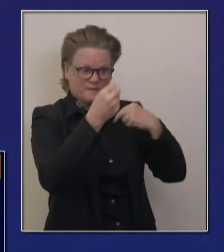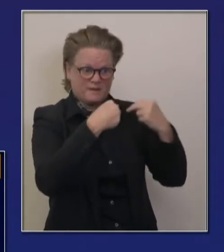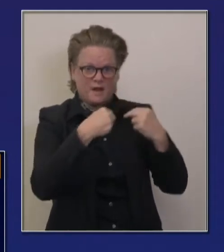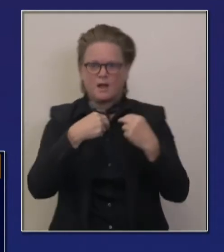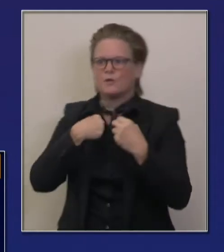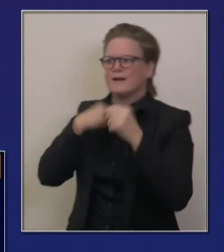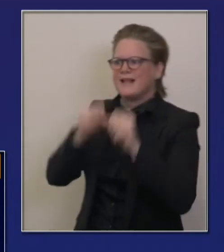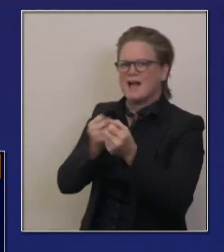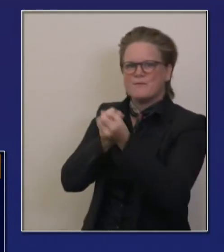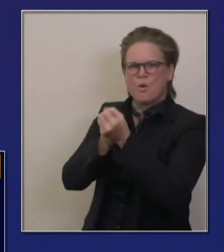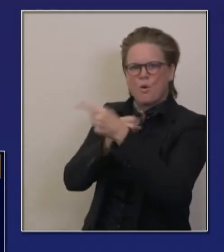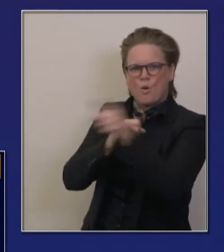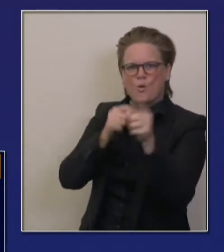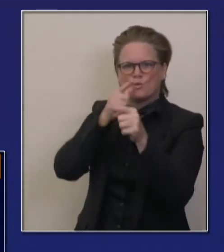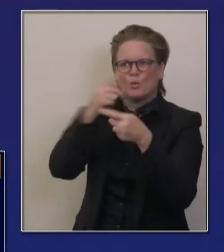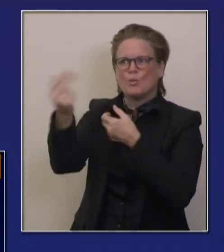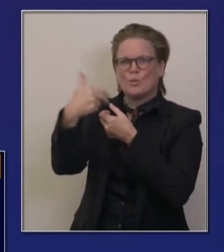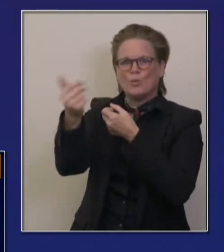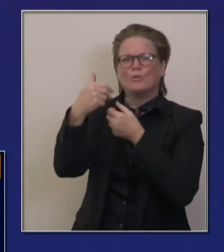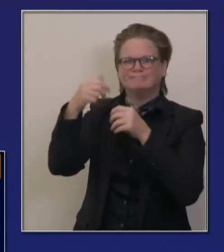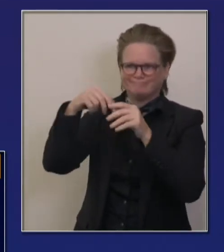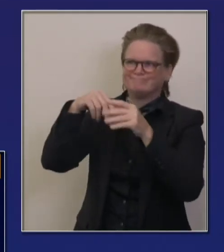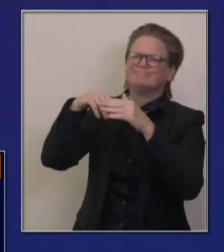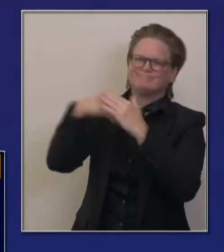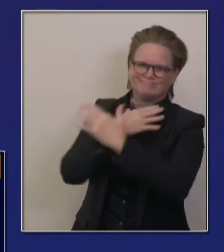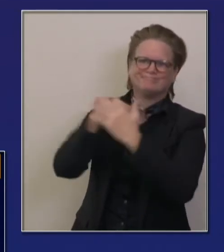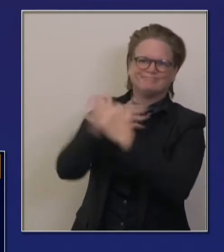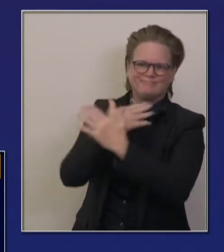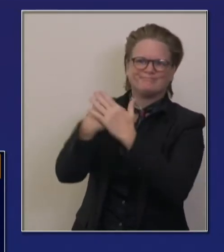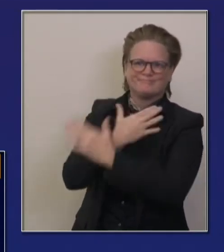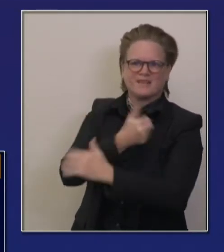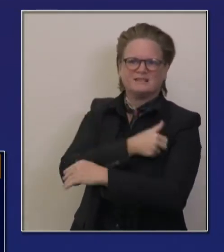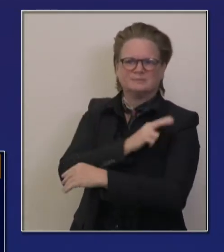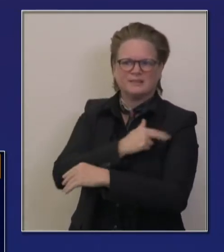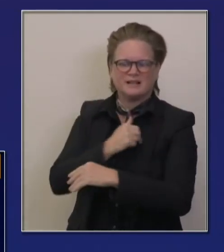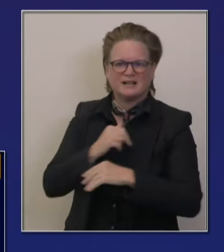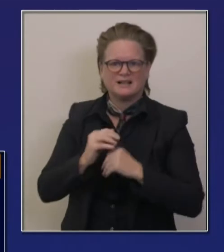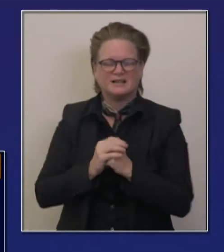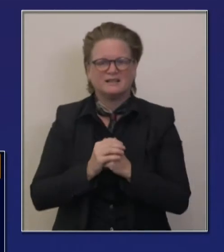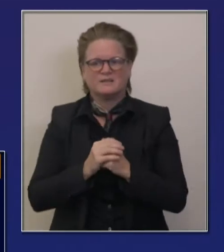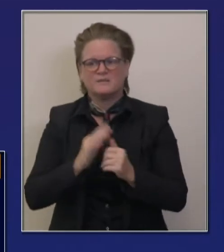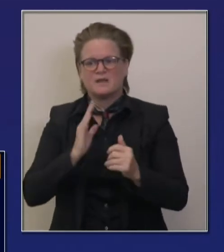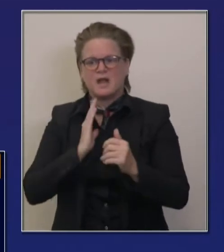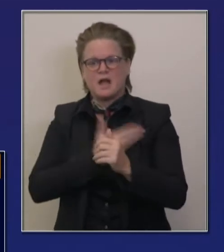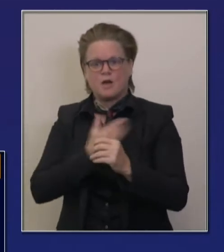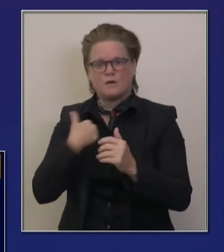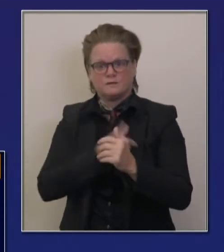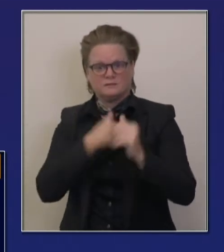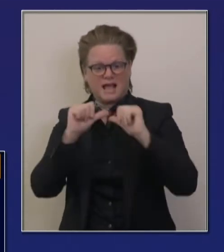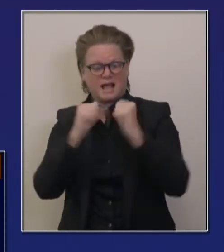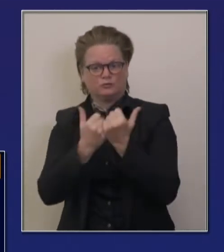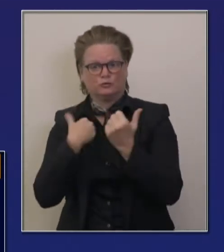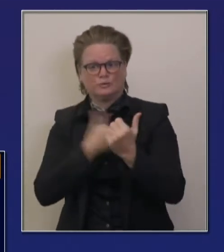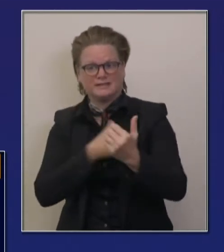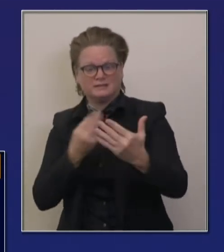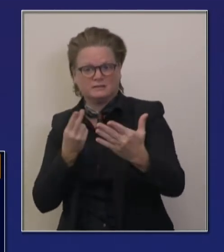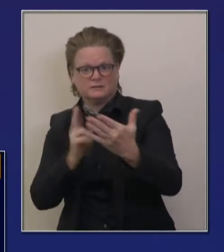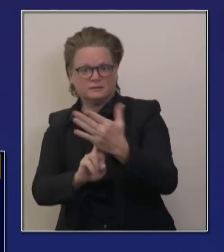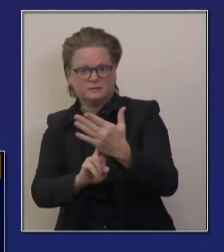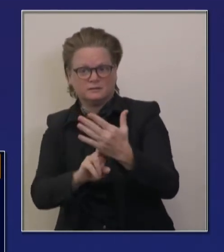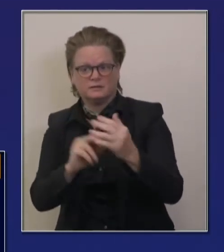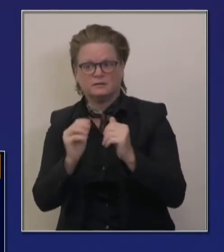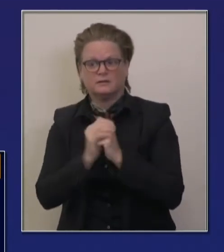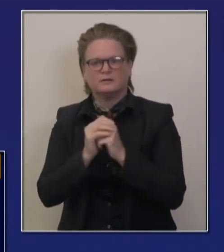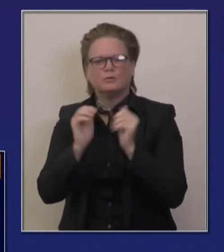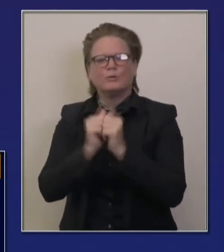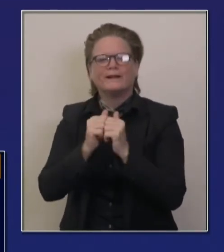have gone to a contract staffing agency. We have 100, or rather 815, uh, medical providers that we've requested.